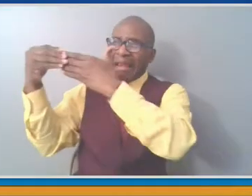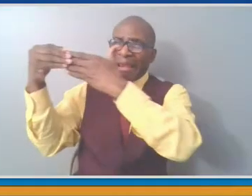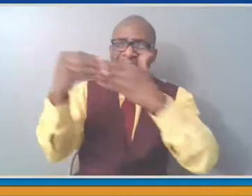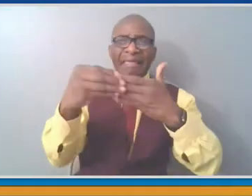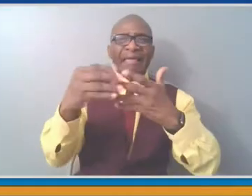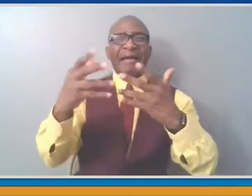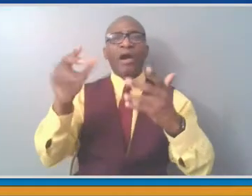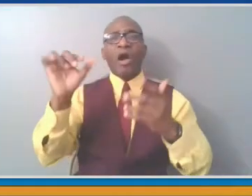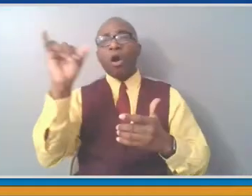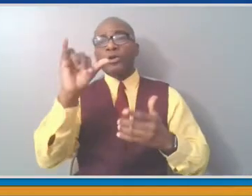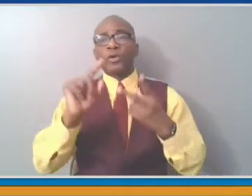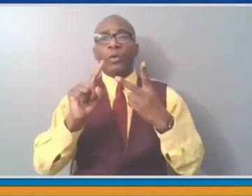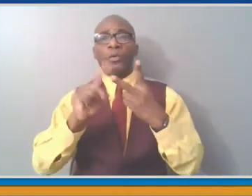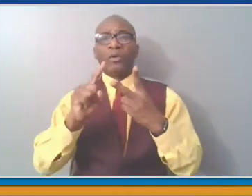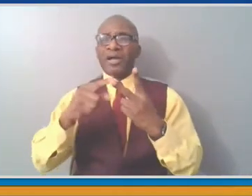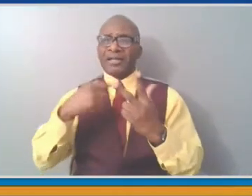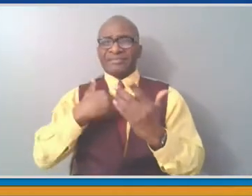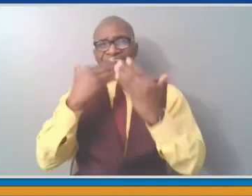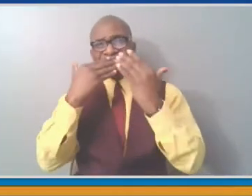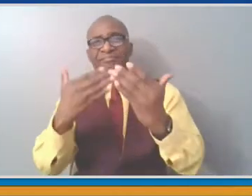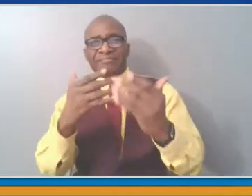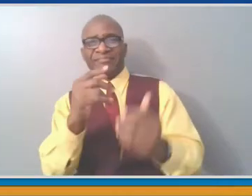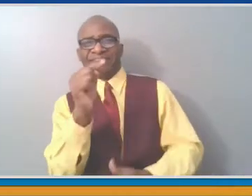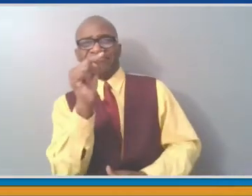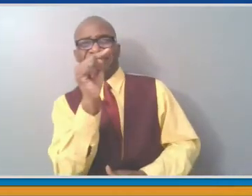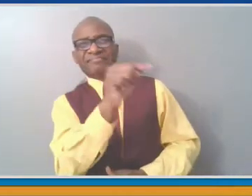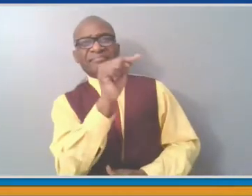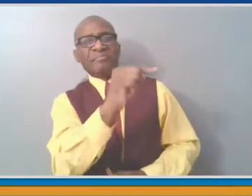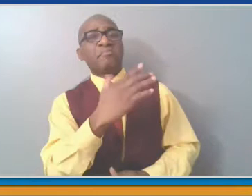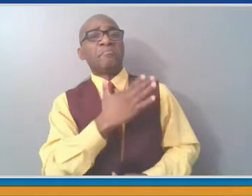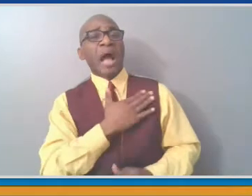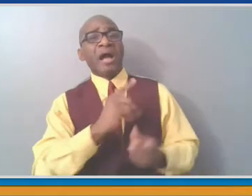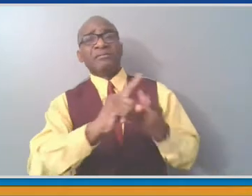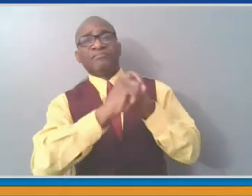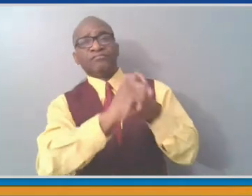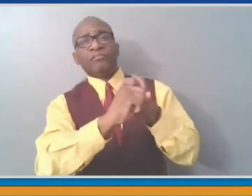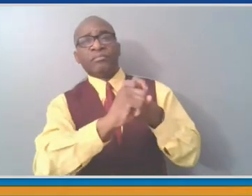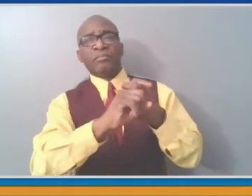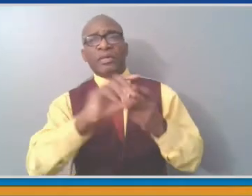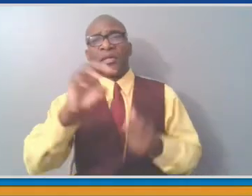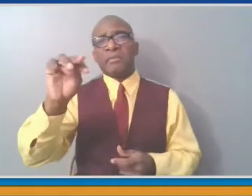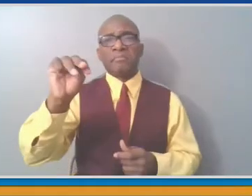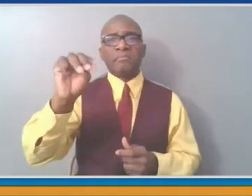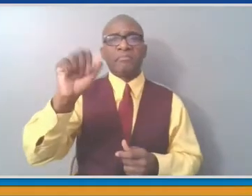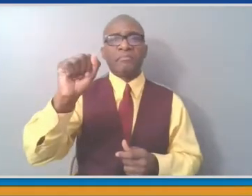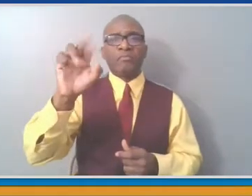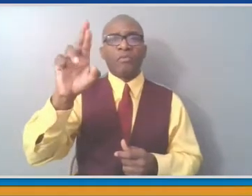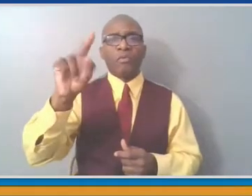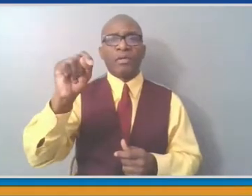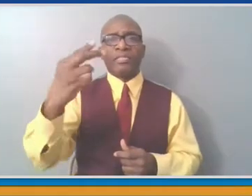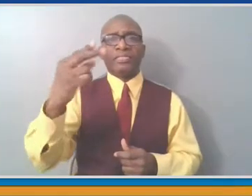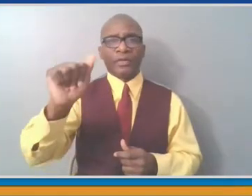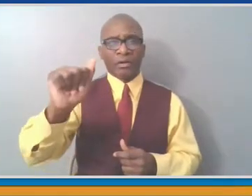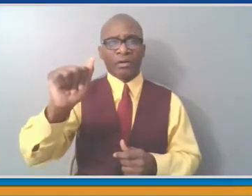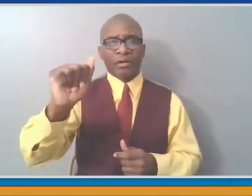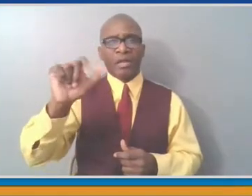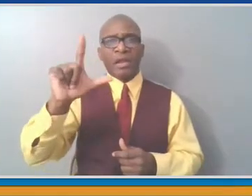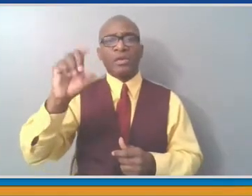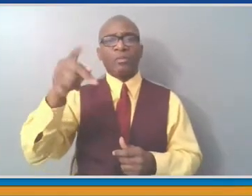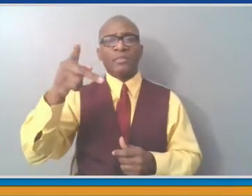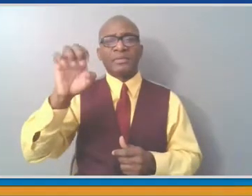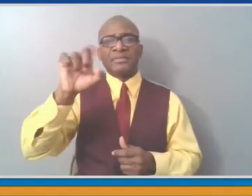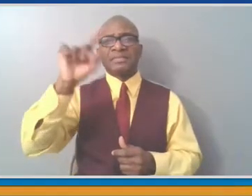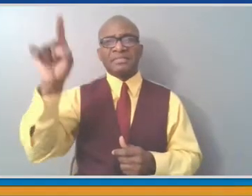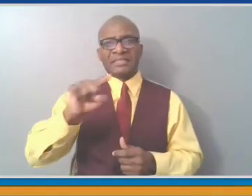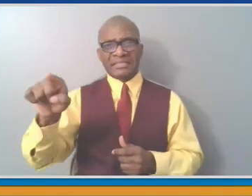who of course has vital county-wide responsibilities, but also wears another hat as a member of the New Rochelle City Council and has been a force